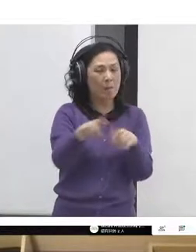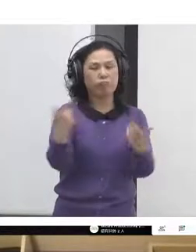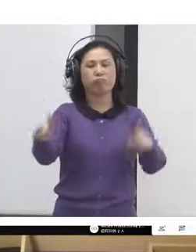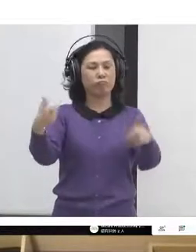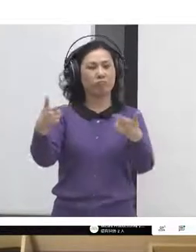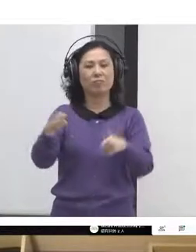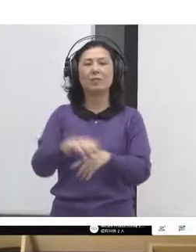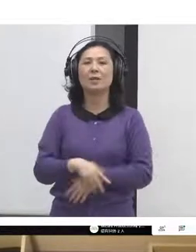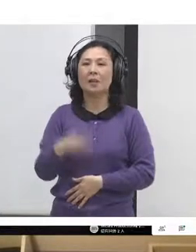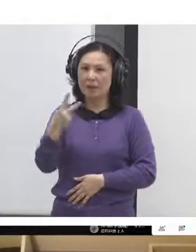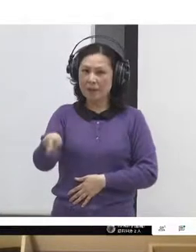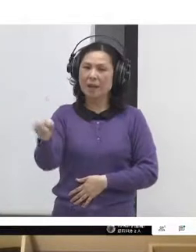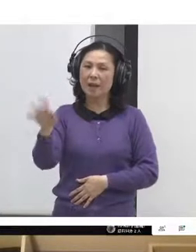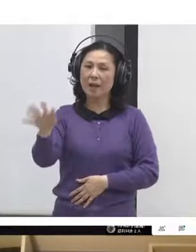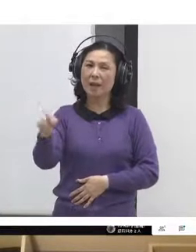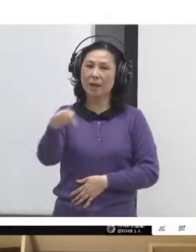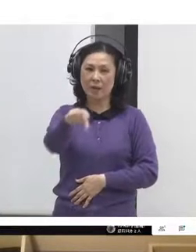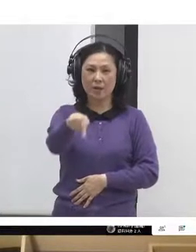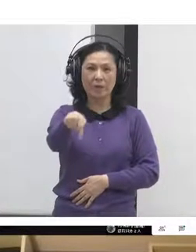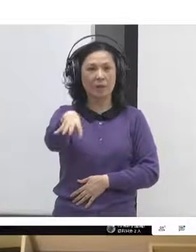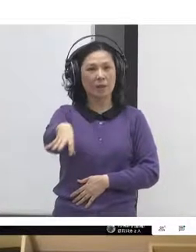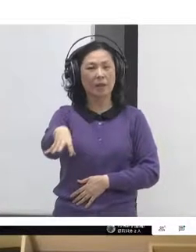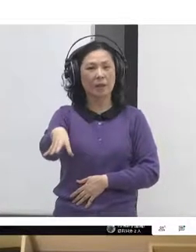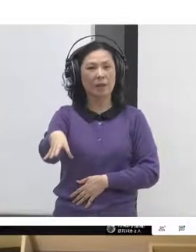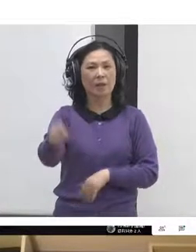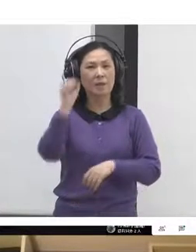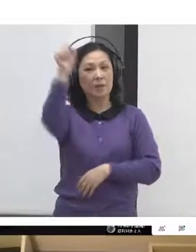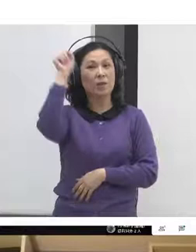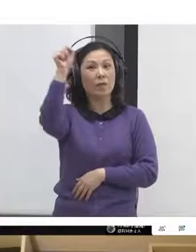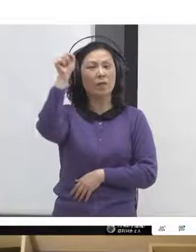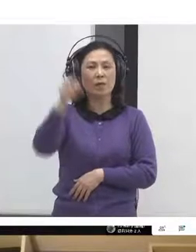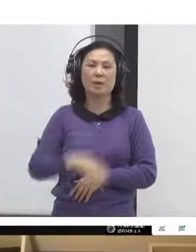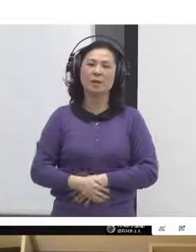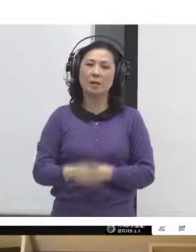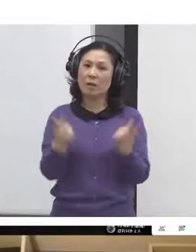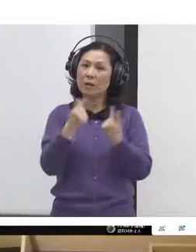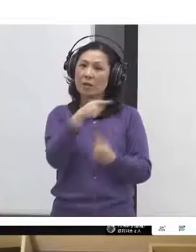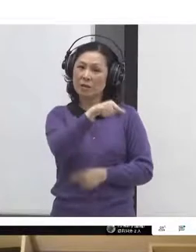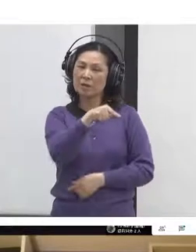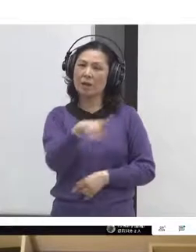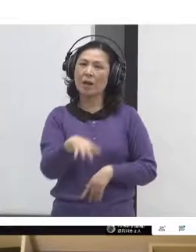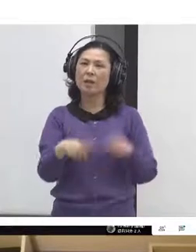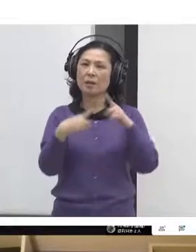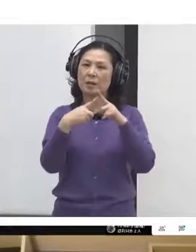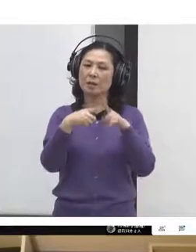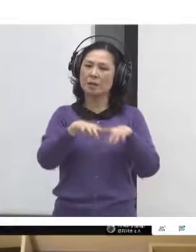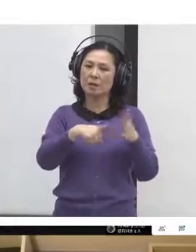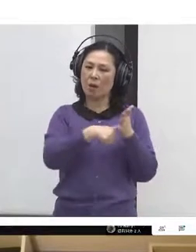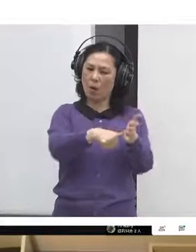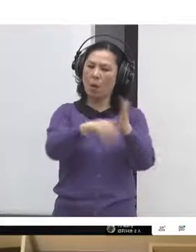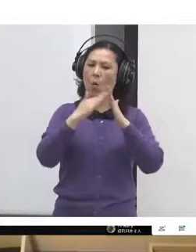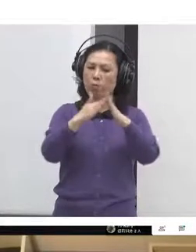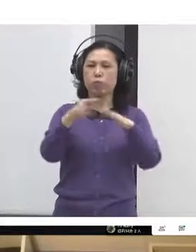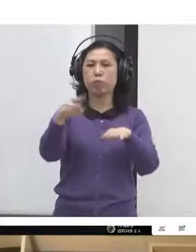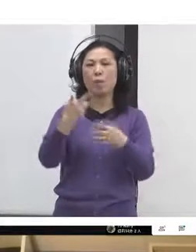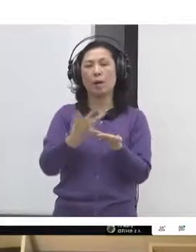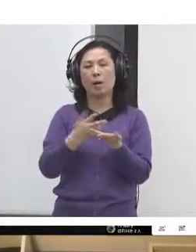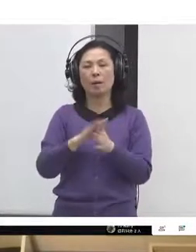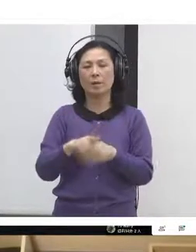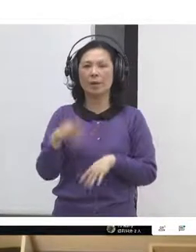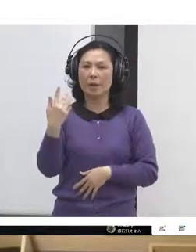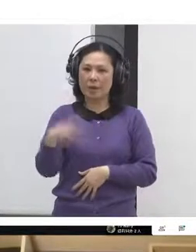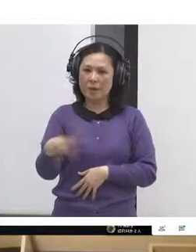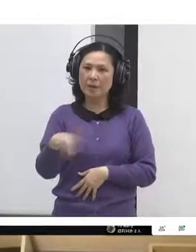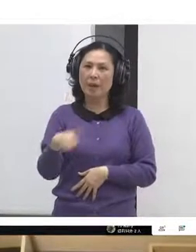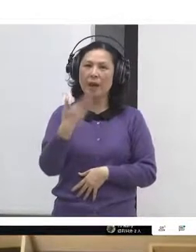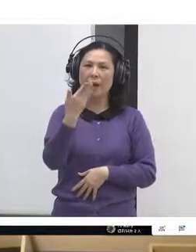Transition towns is quite well known internationally and climate emergency centers. We support a